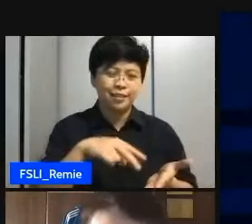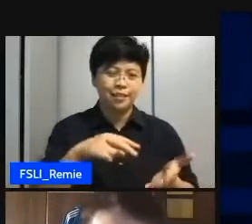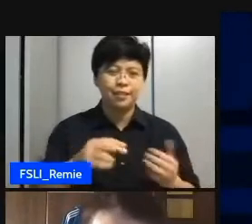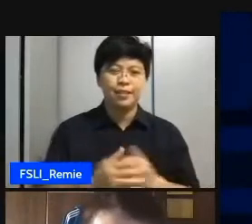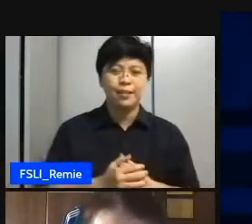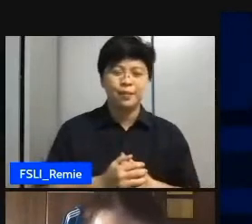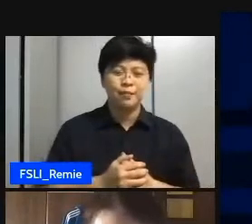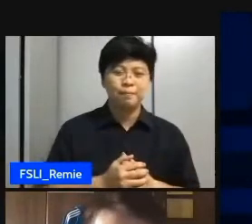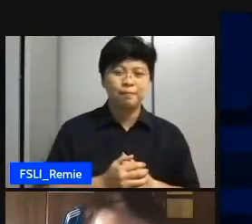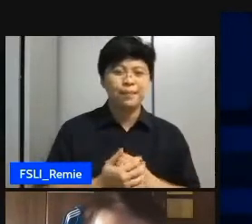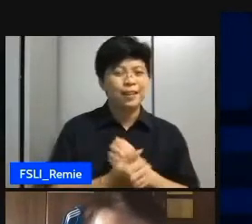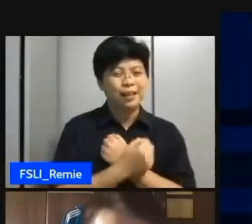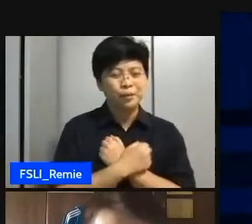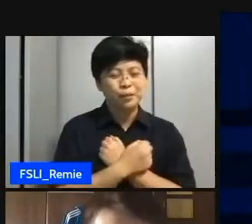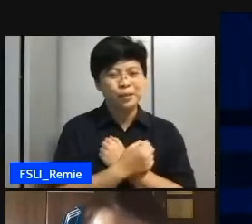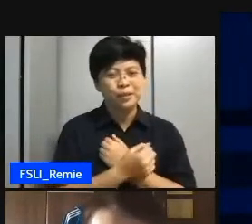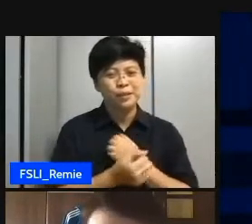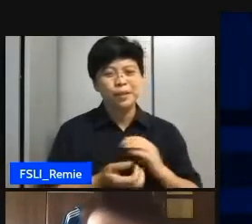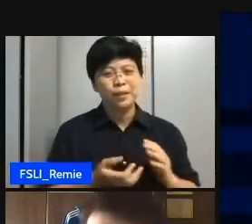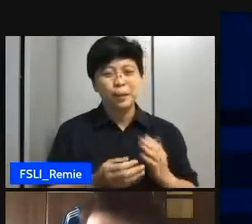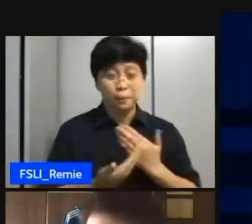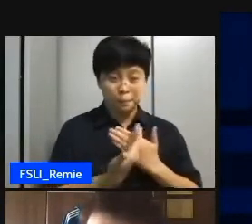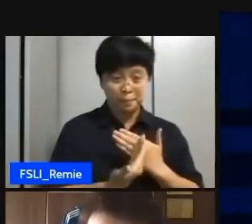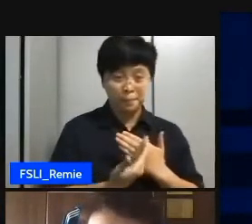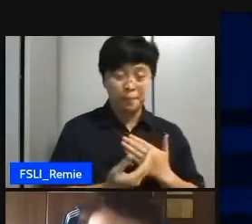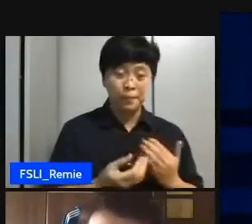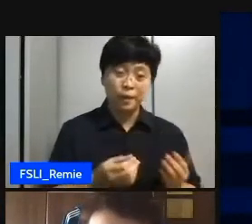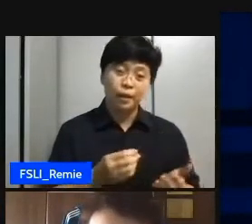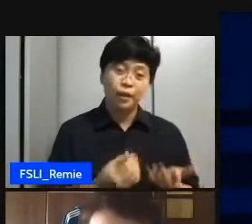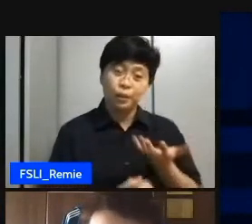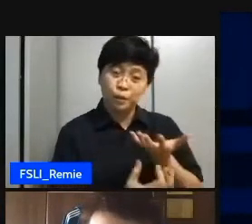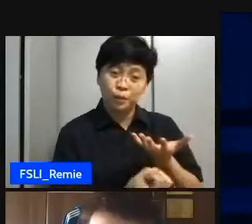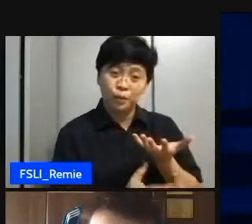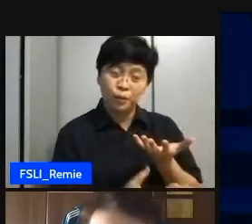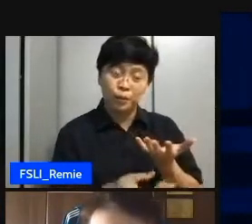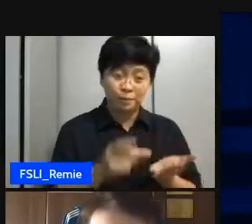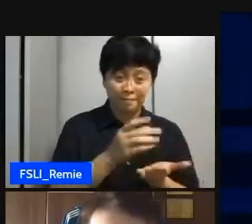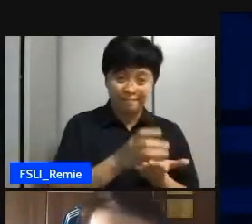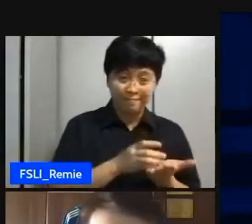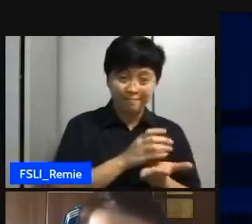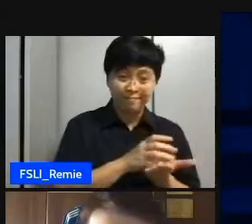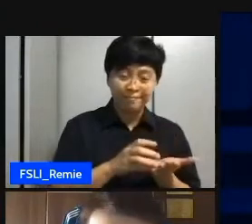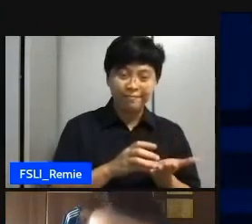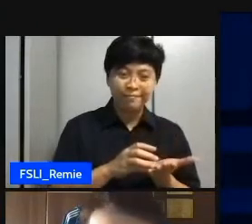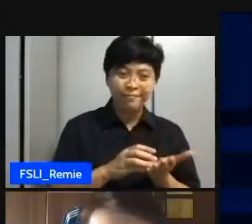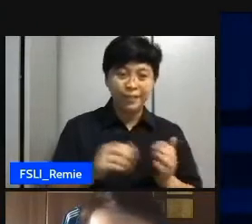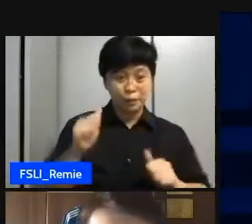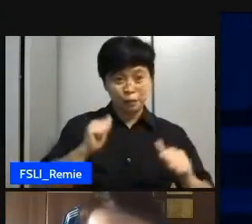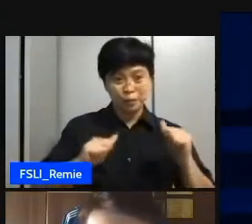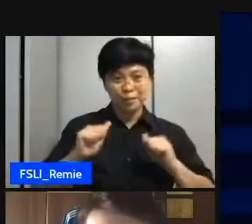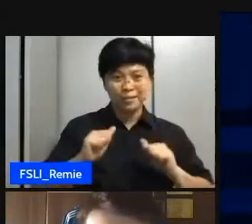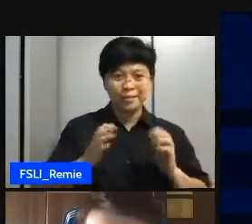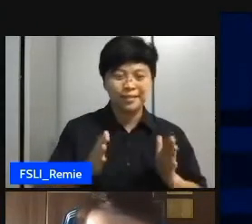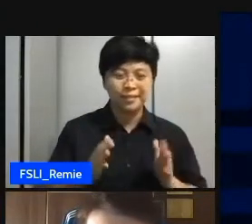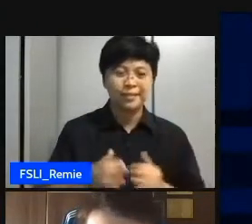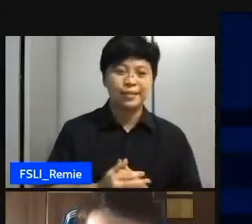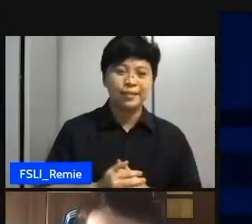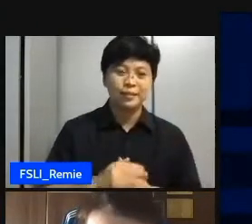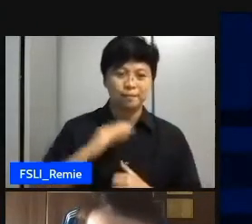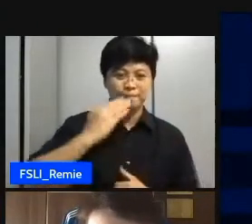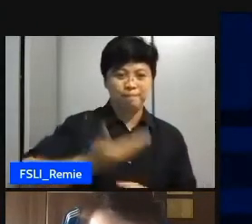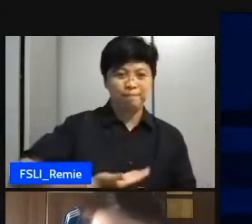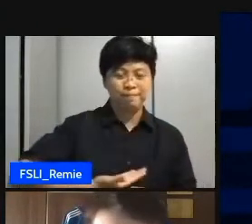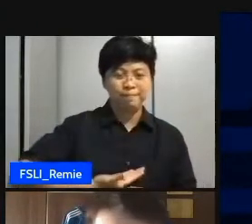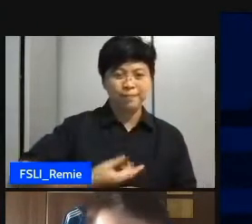baking and painting. He dreams to be a voice actor in Hollywood. Ladies and gentlemen, let us welcome Mr. Henry